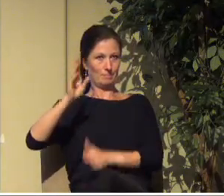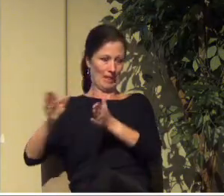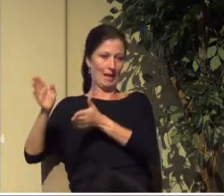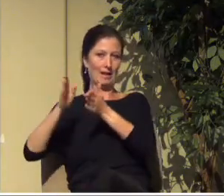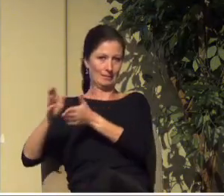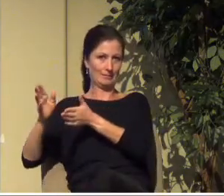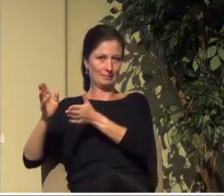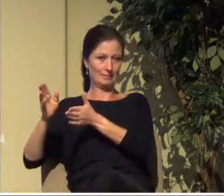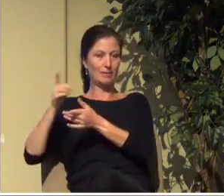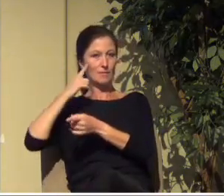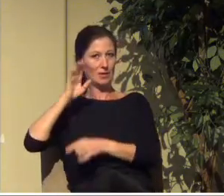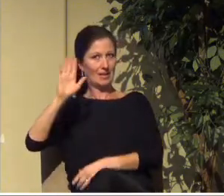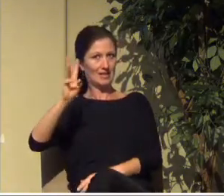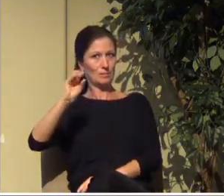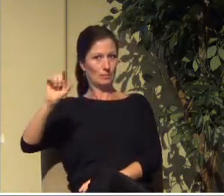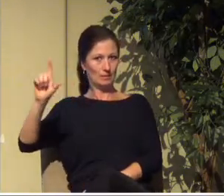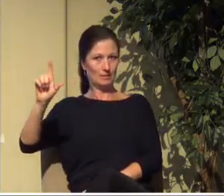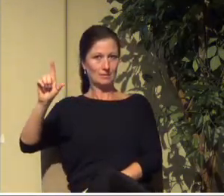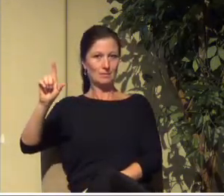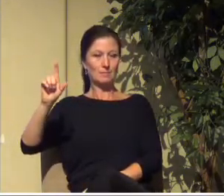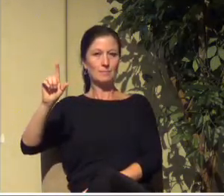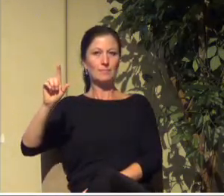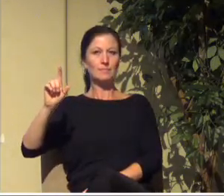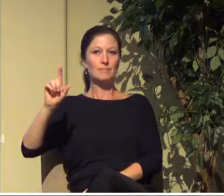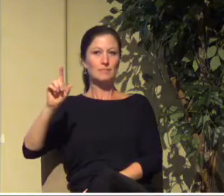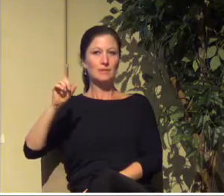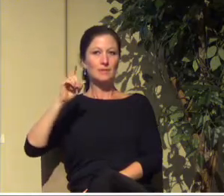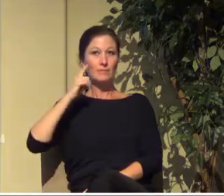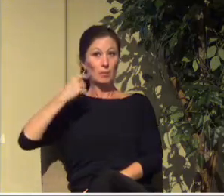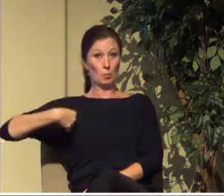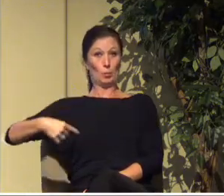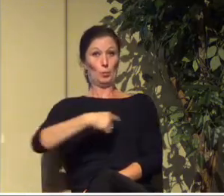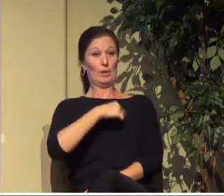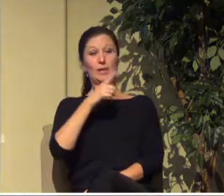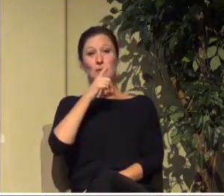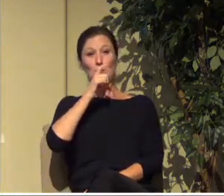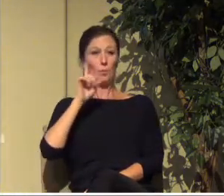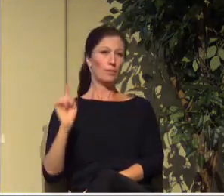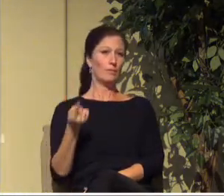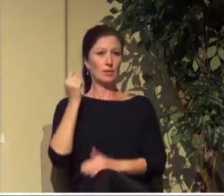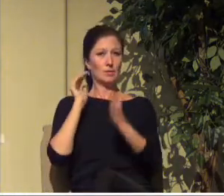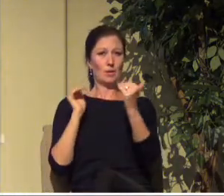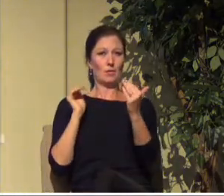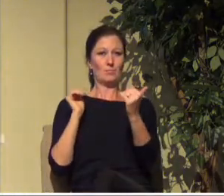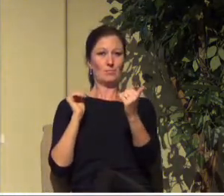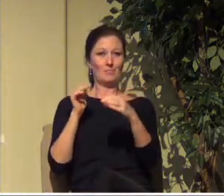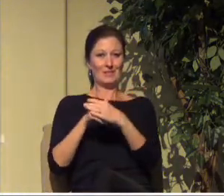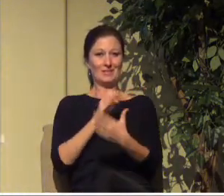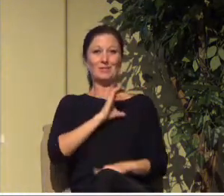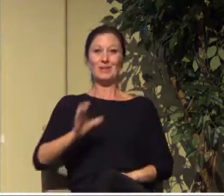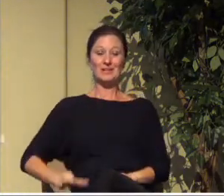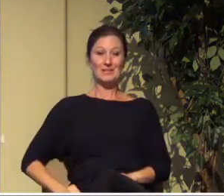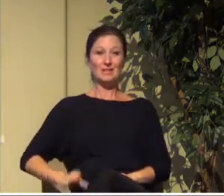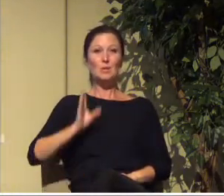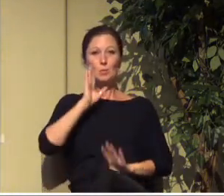in order that we who are the first to hope in Christ might be for the praise of his glory. So we've already talked